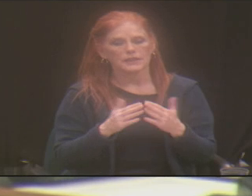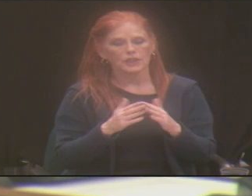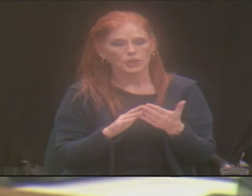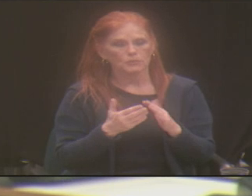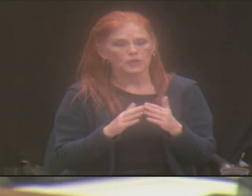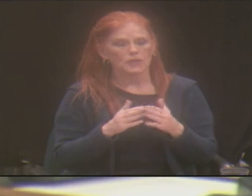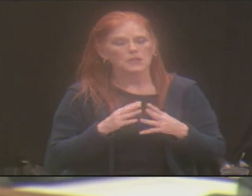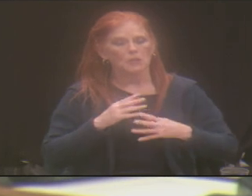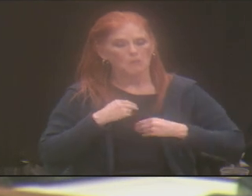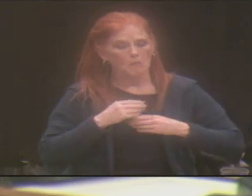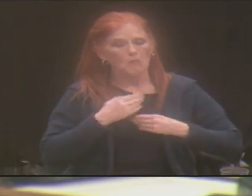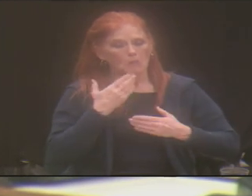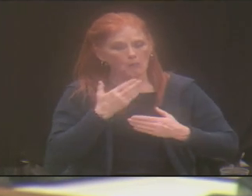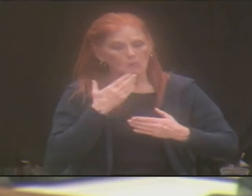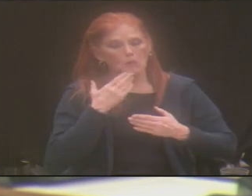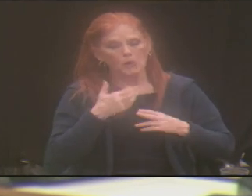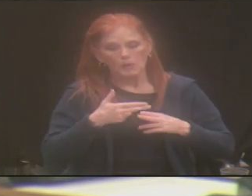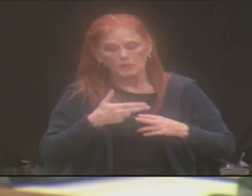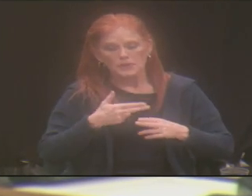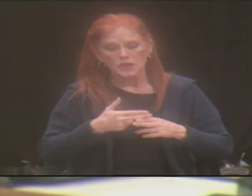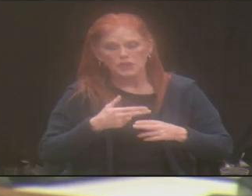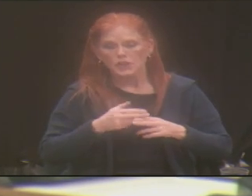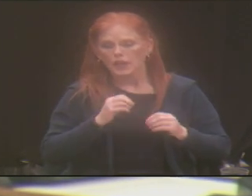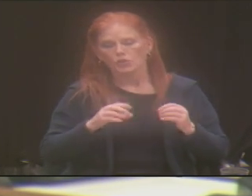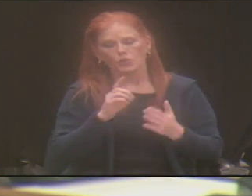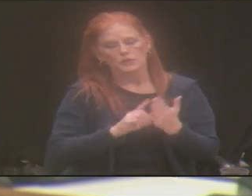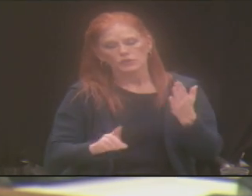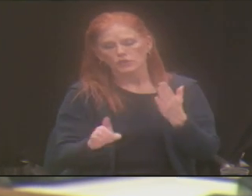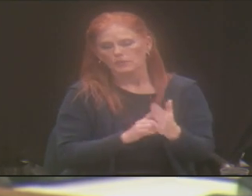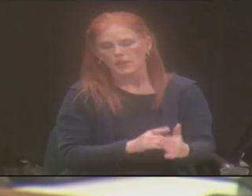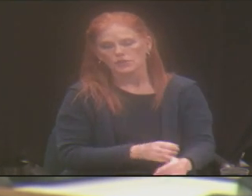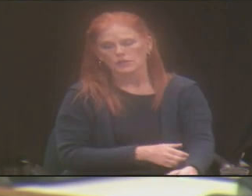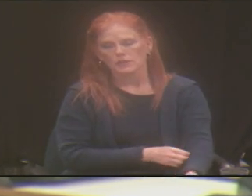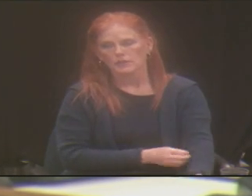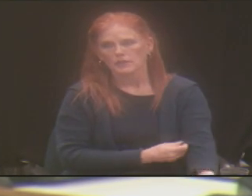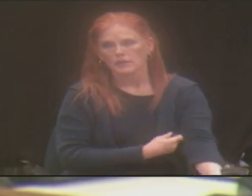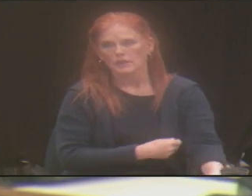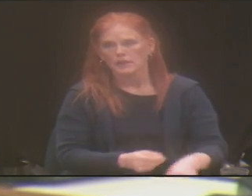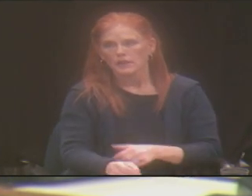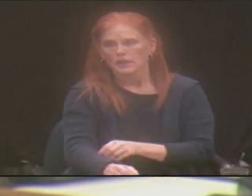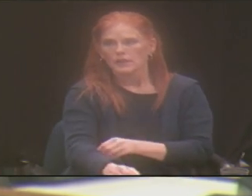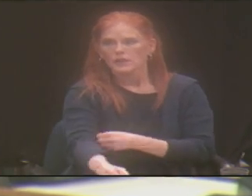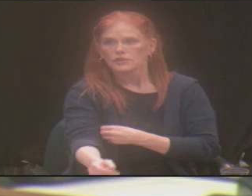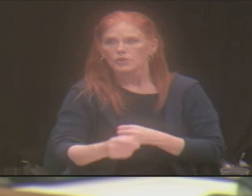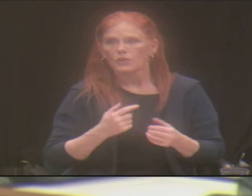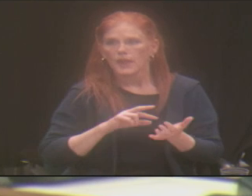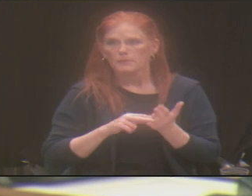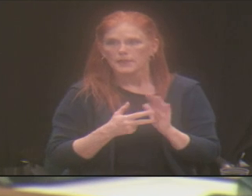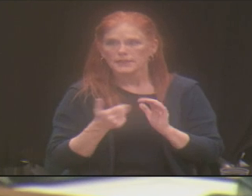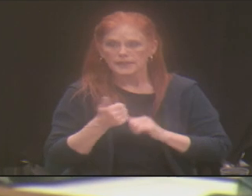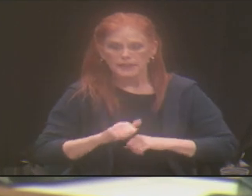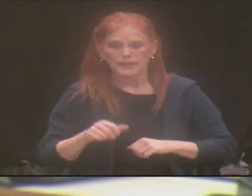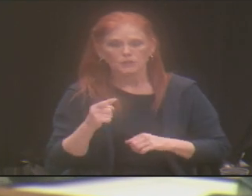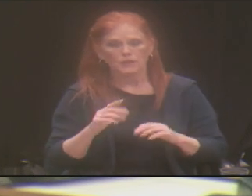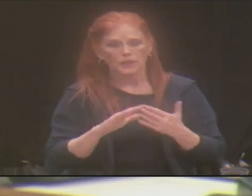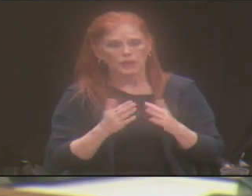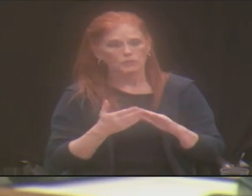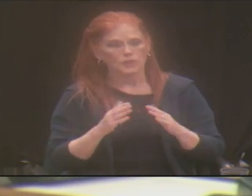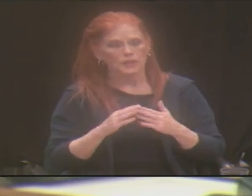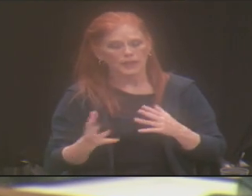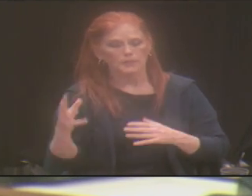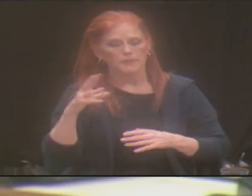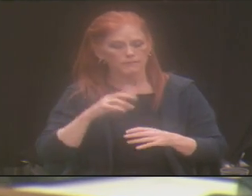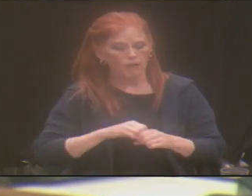discrimination. It means absolutely anybody within the community can partake in the services that you are rendering.